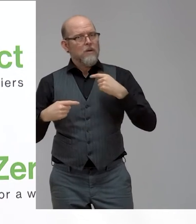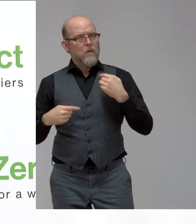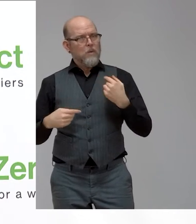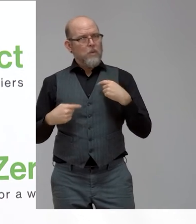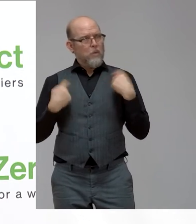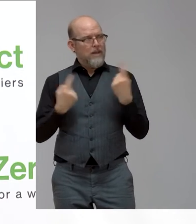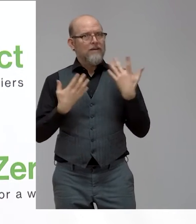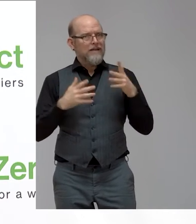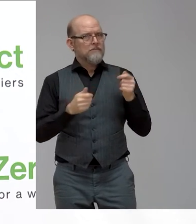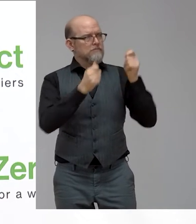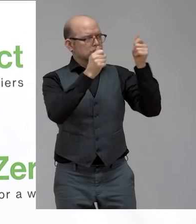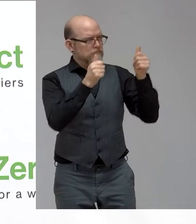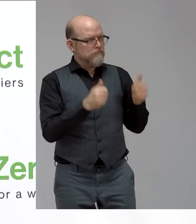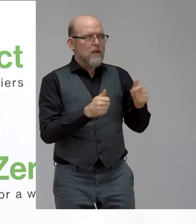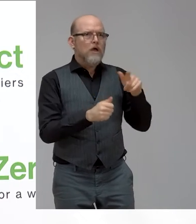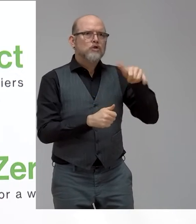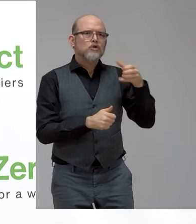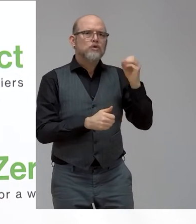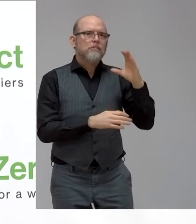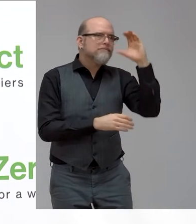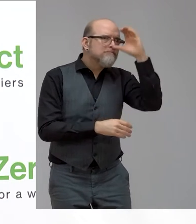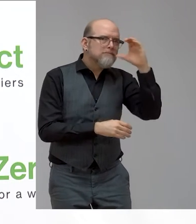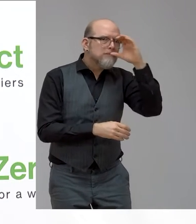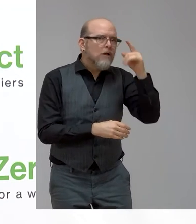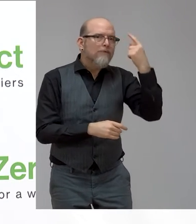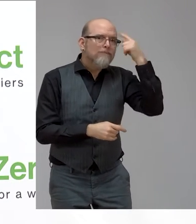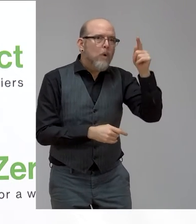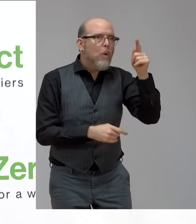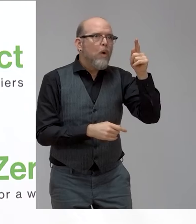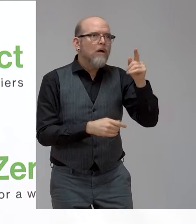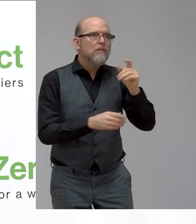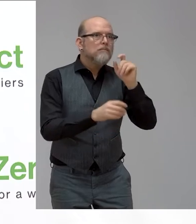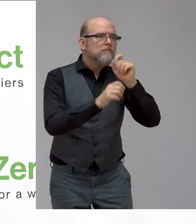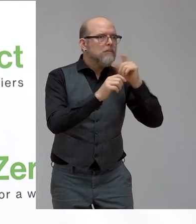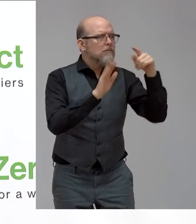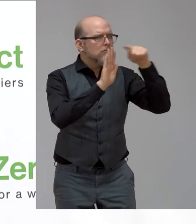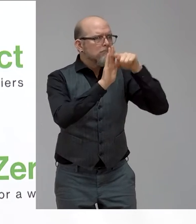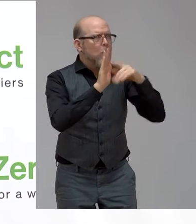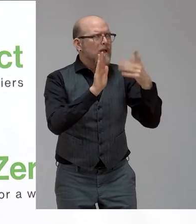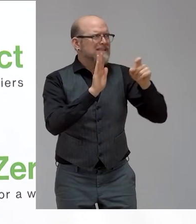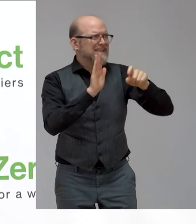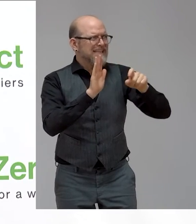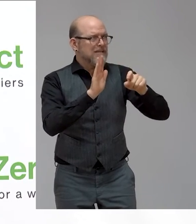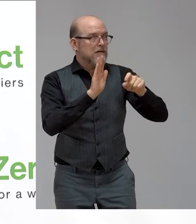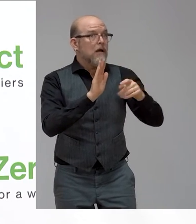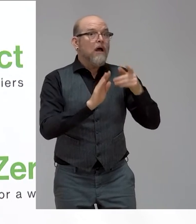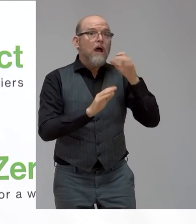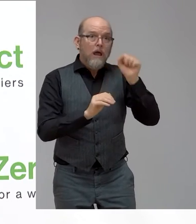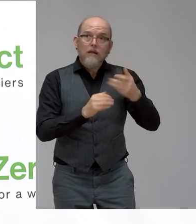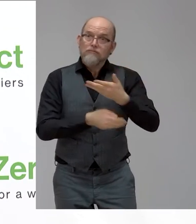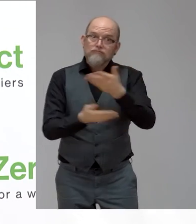that we welcome people with disabilities. There is also a check that we do to make sure that no bias has been